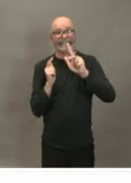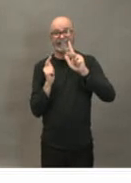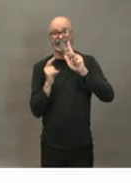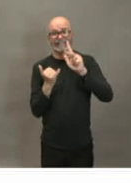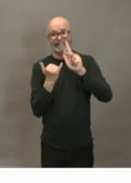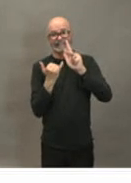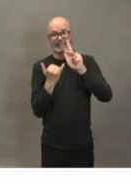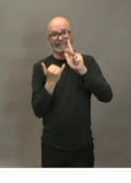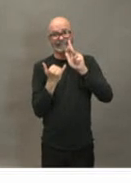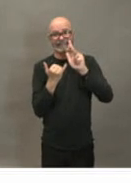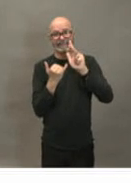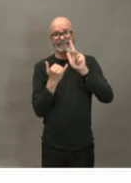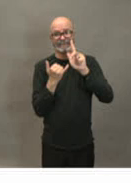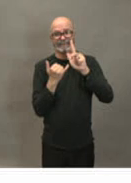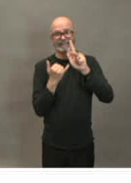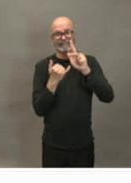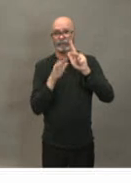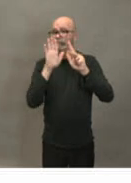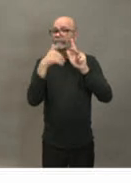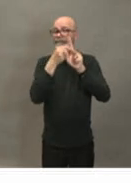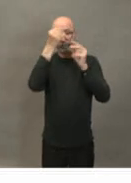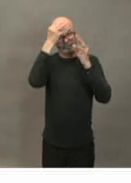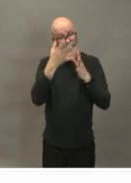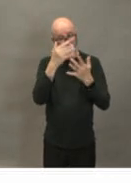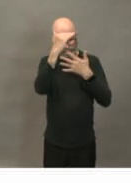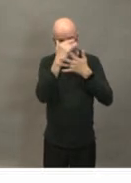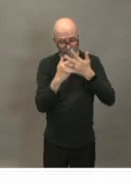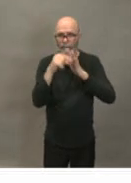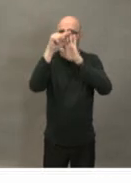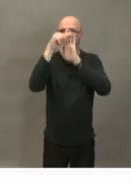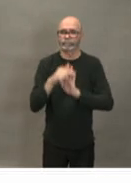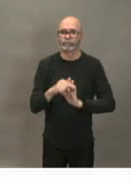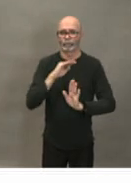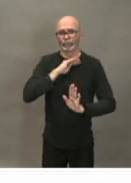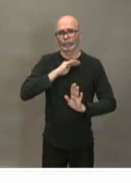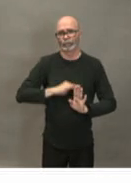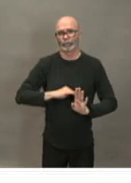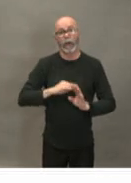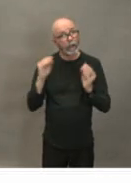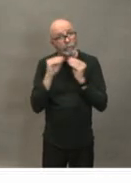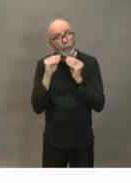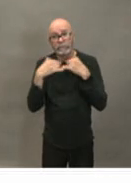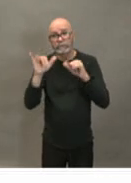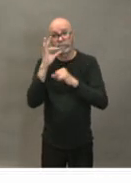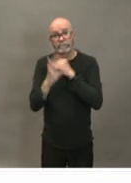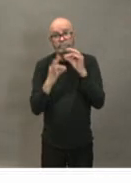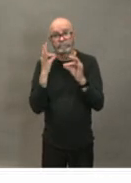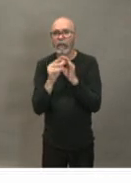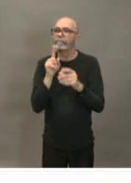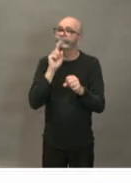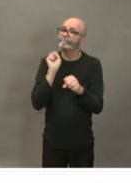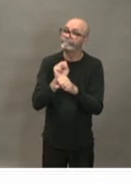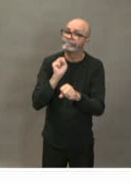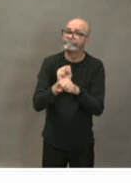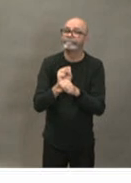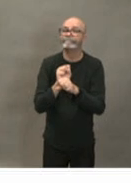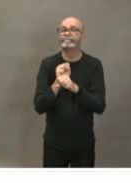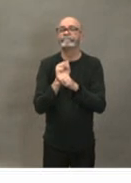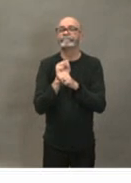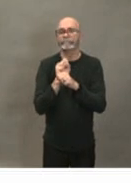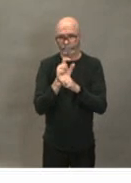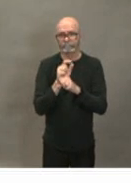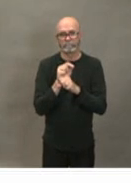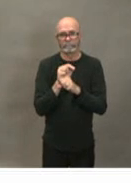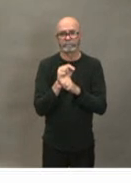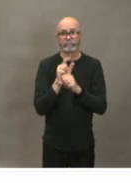confirmed negative okay but more could have been tested we just have 23 confirmation exactly thank you very